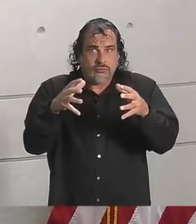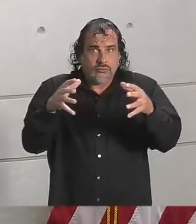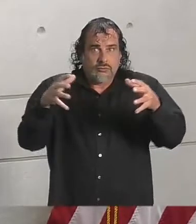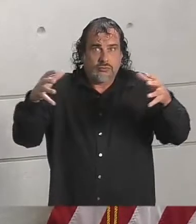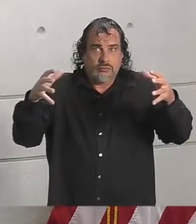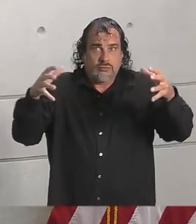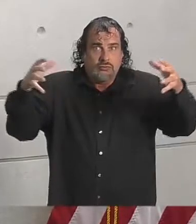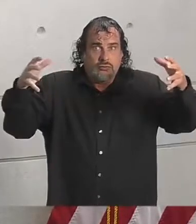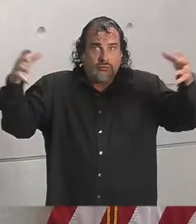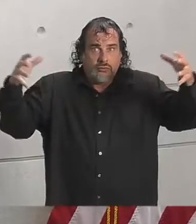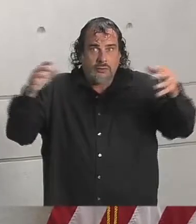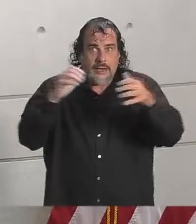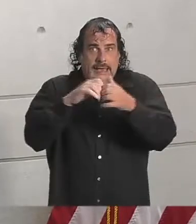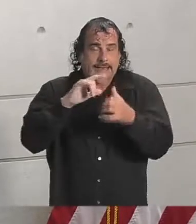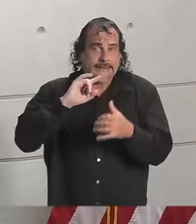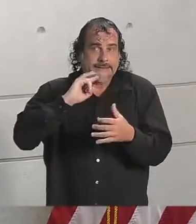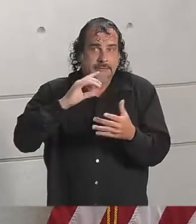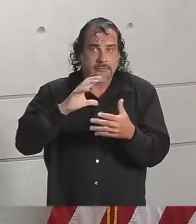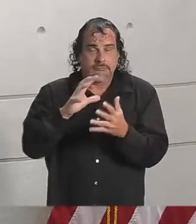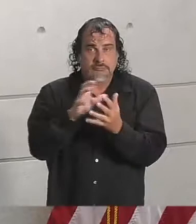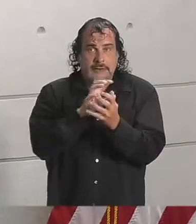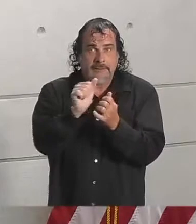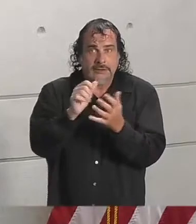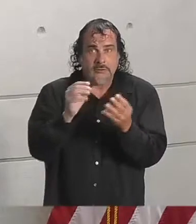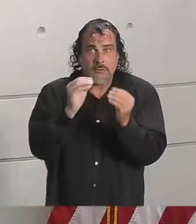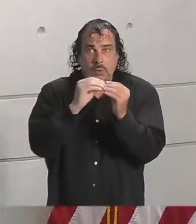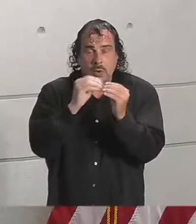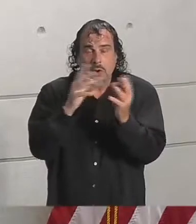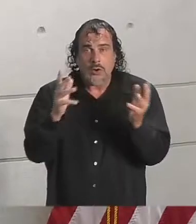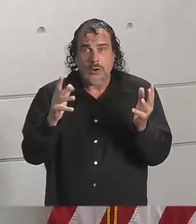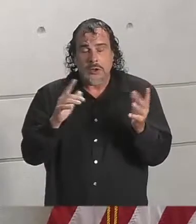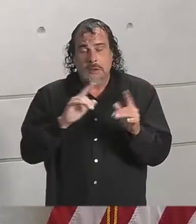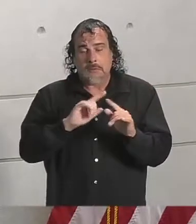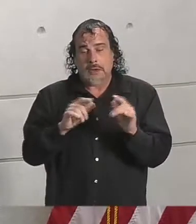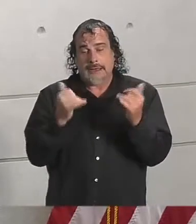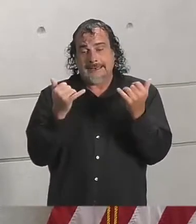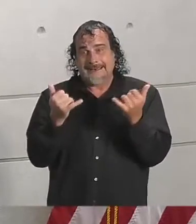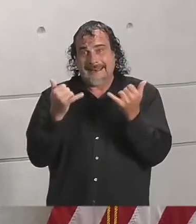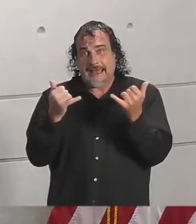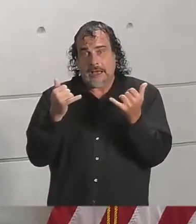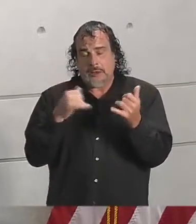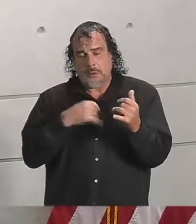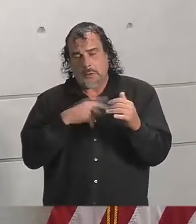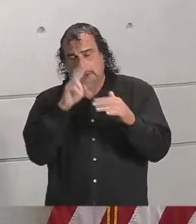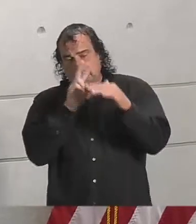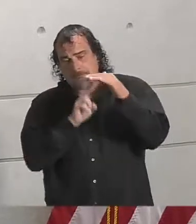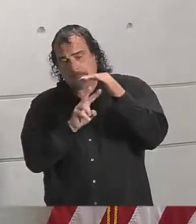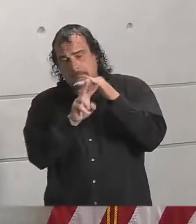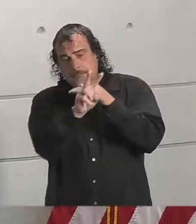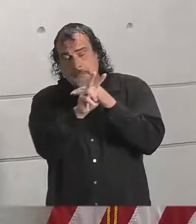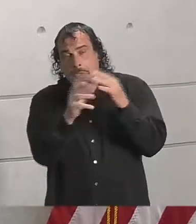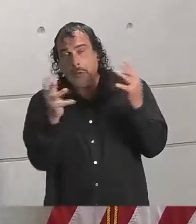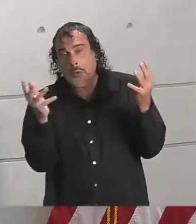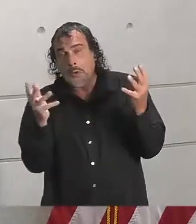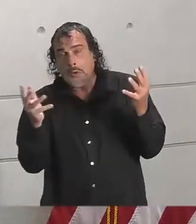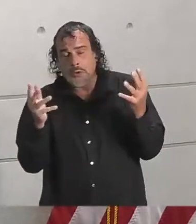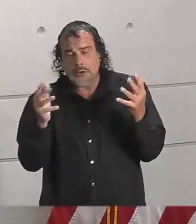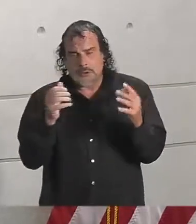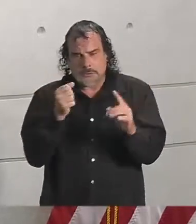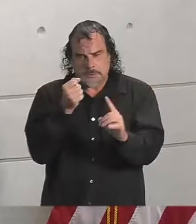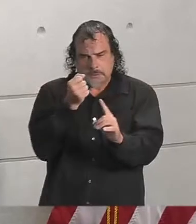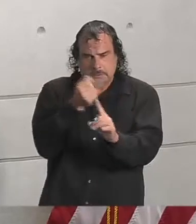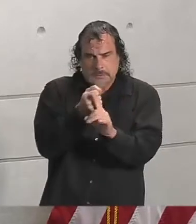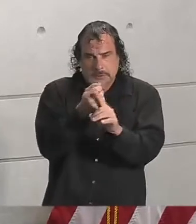scope and severity. But as it currently exists, it is anticipated that it will hit